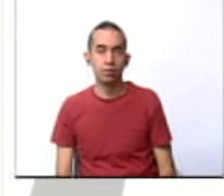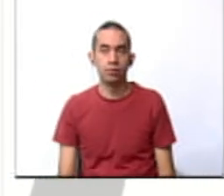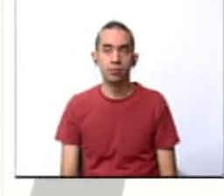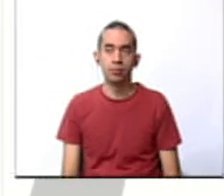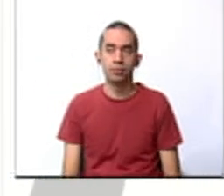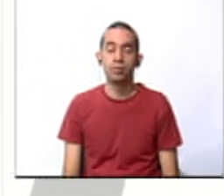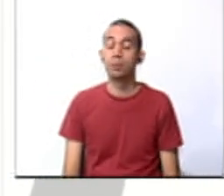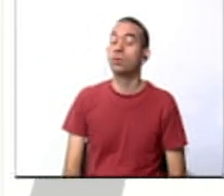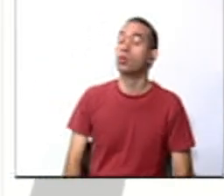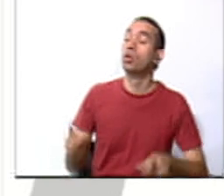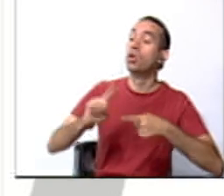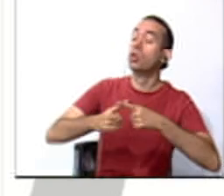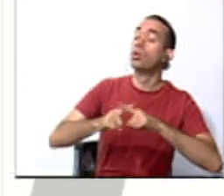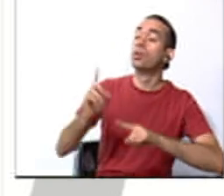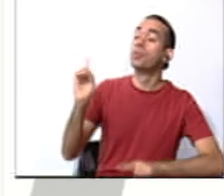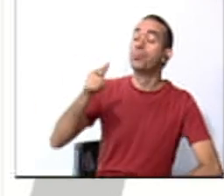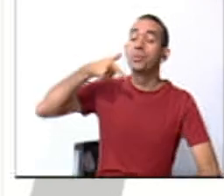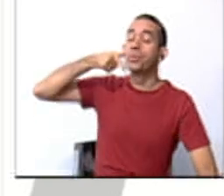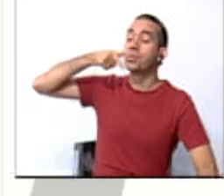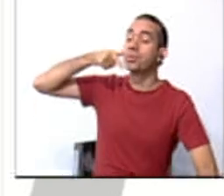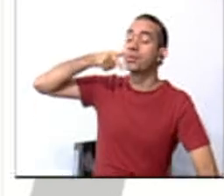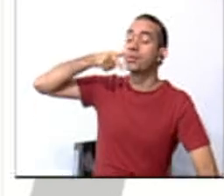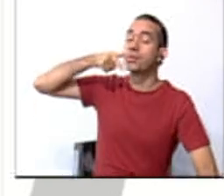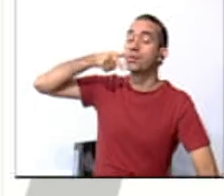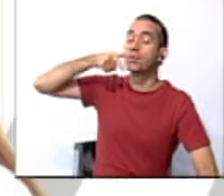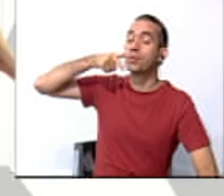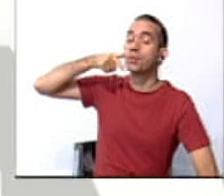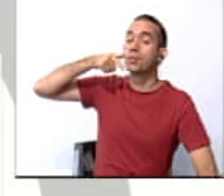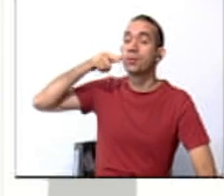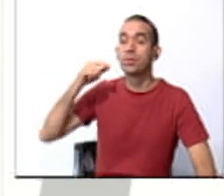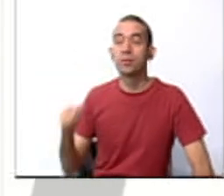Where does it hurt? Says the operator.